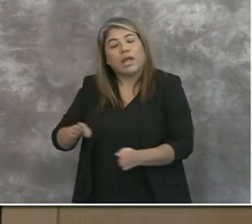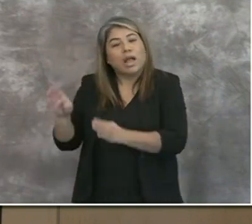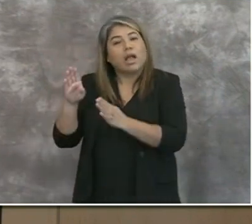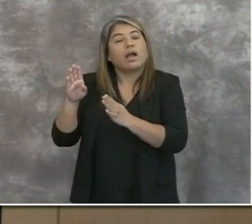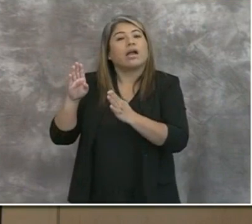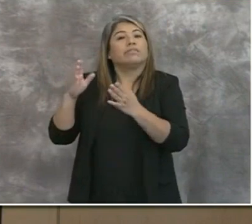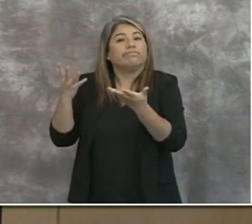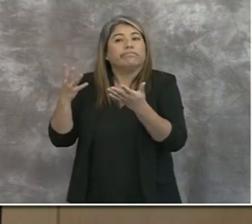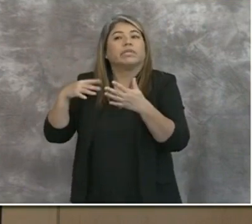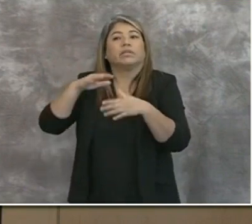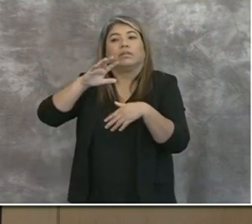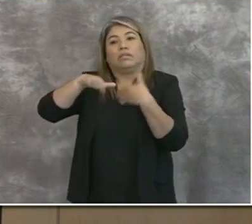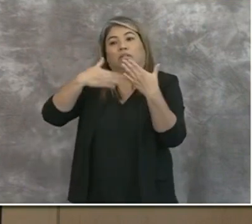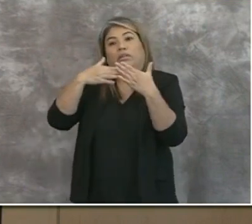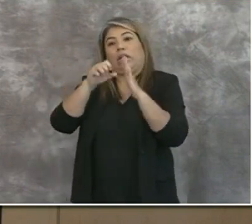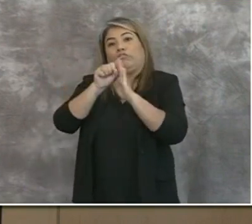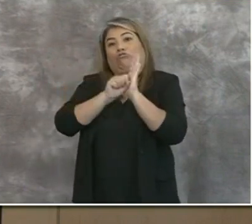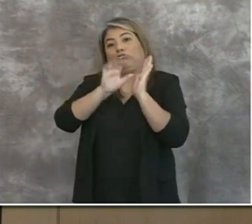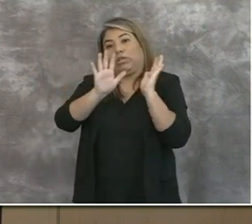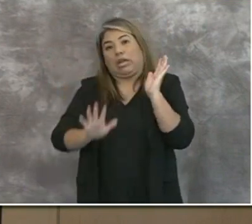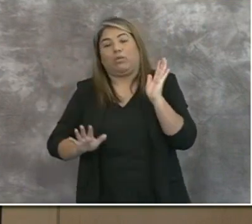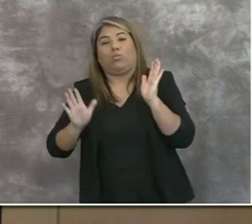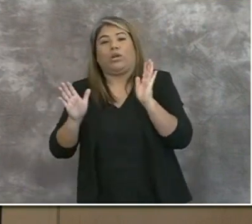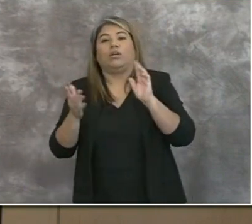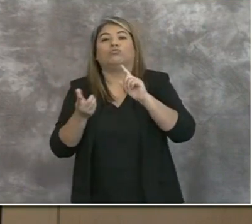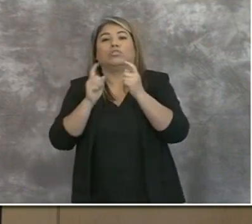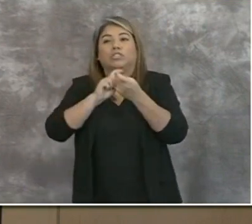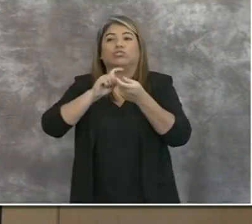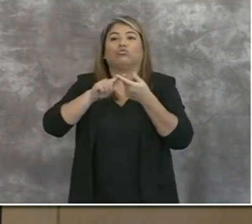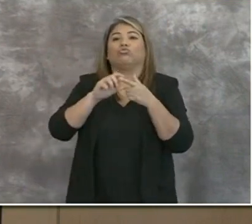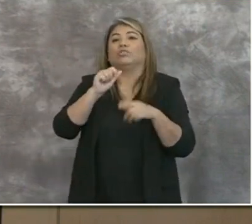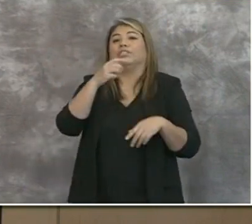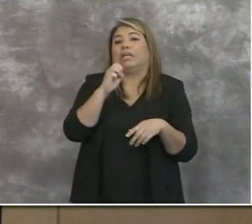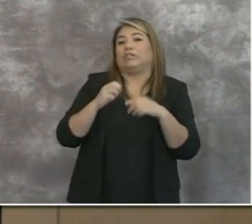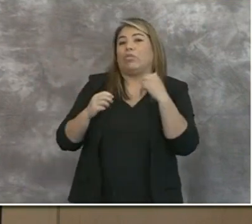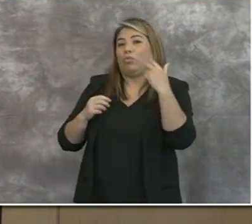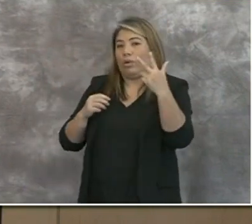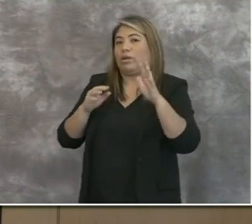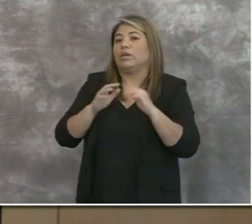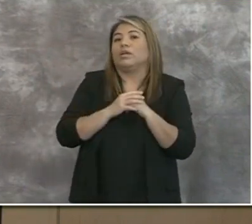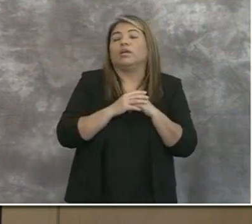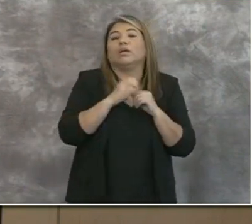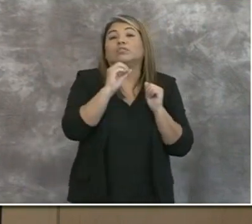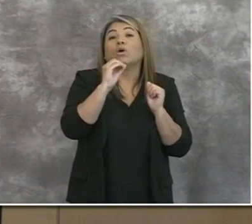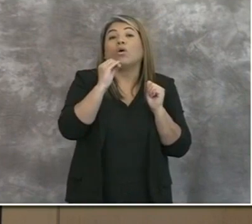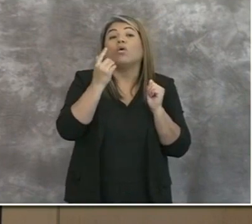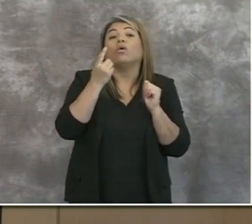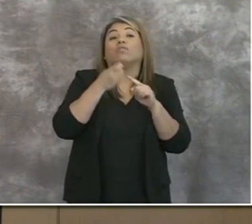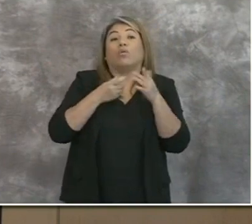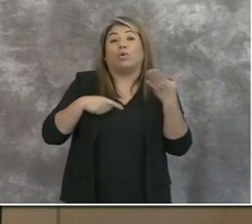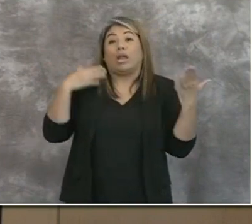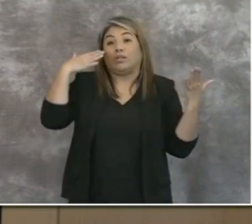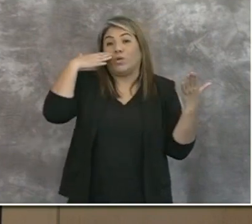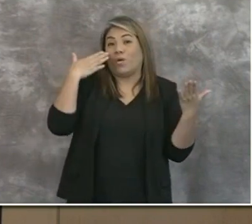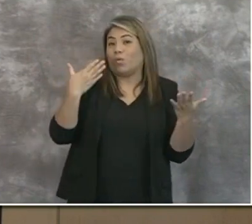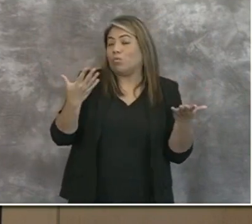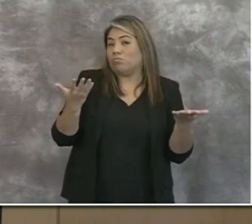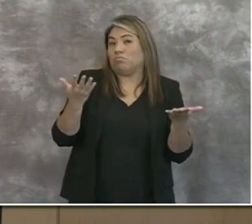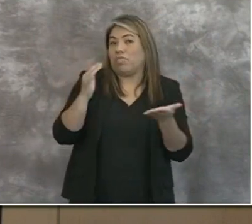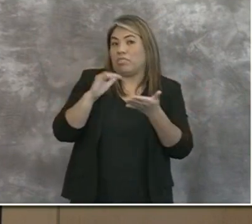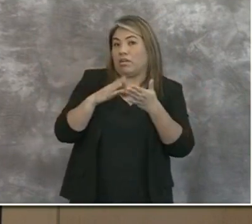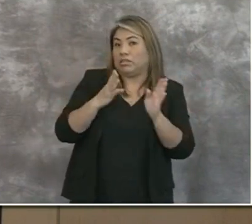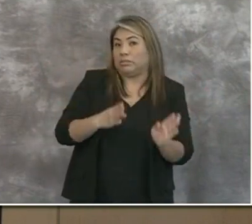state will transition to Stage 3. So as far as I know, that is the